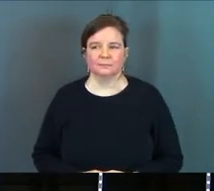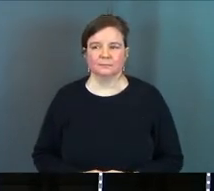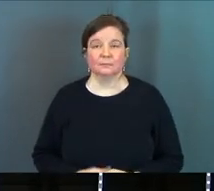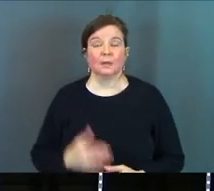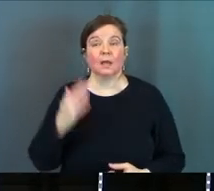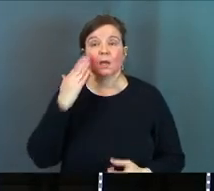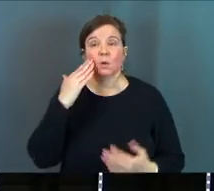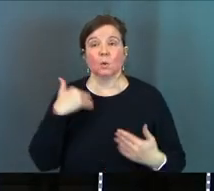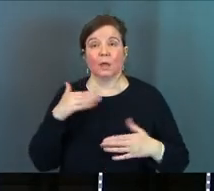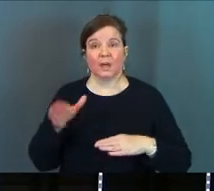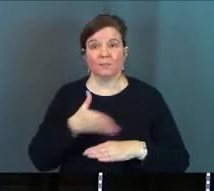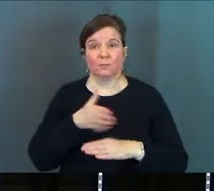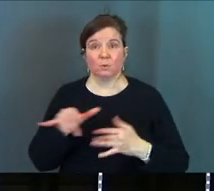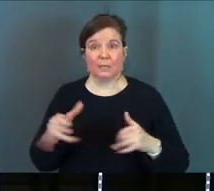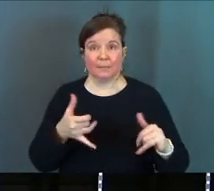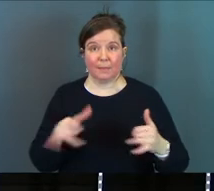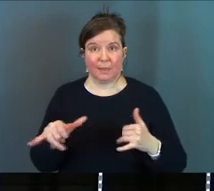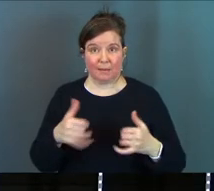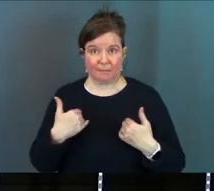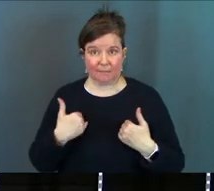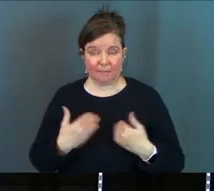and I know we got music playing